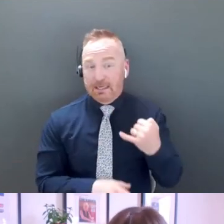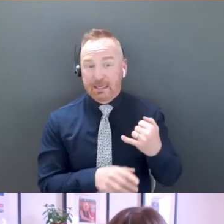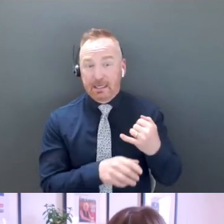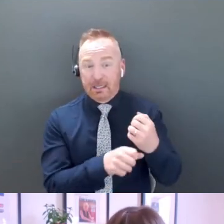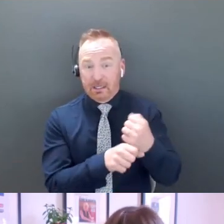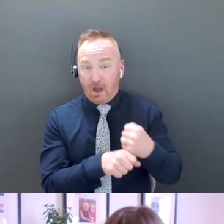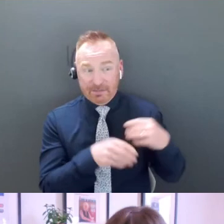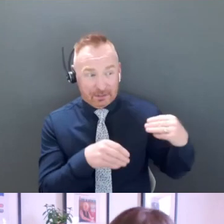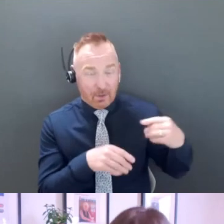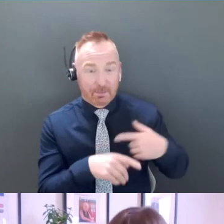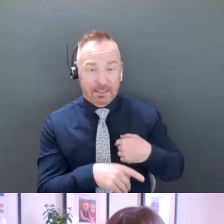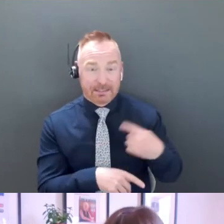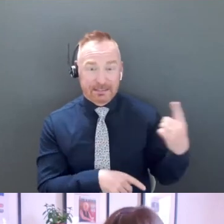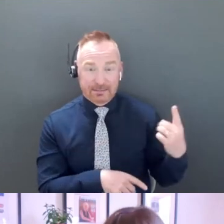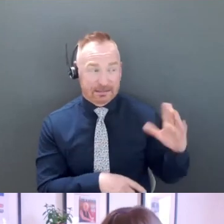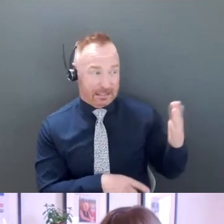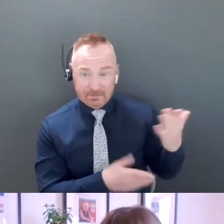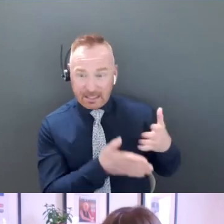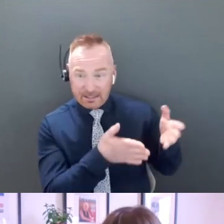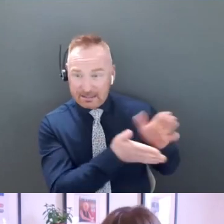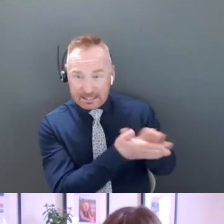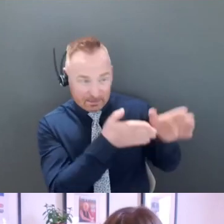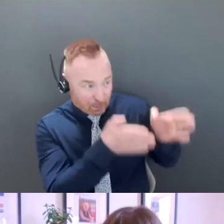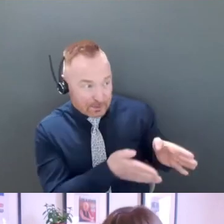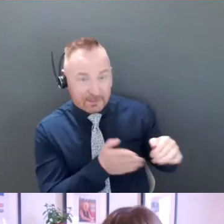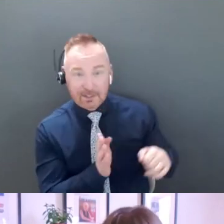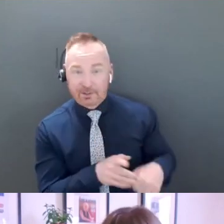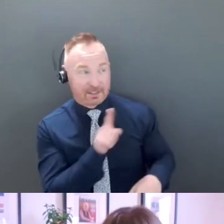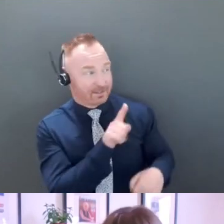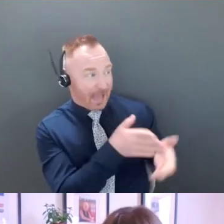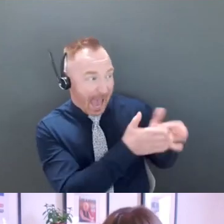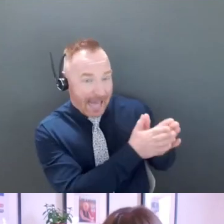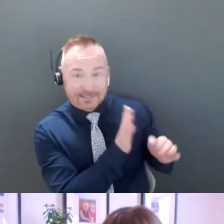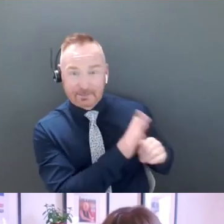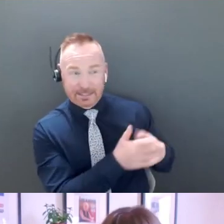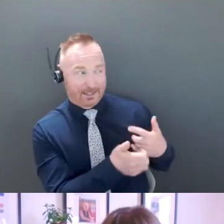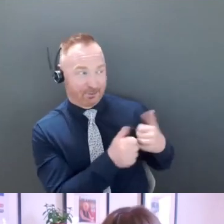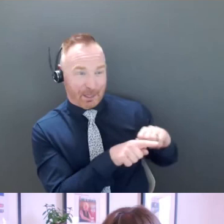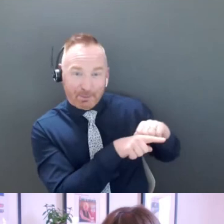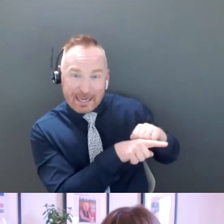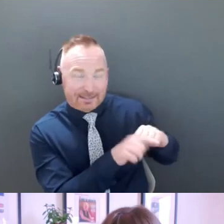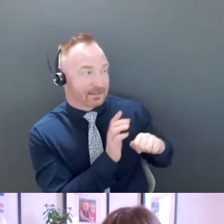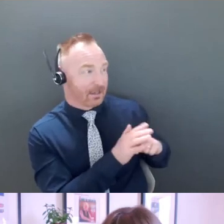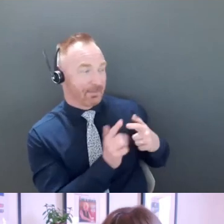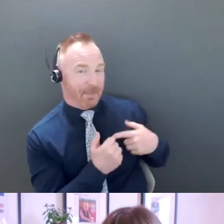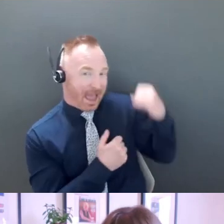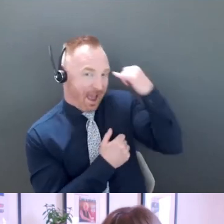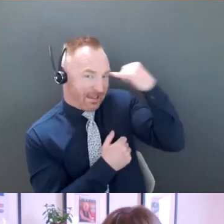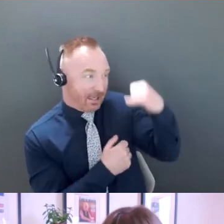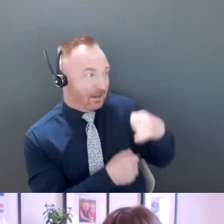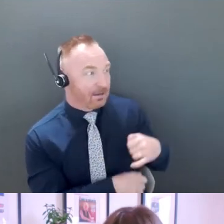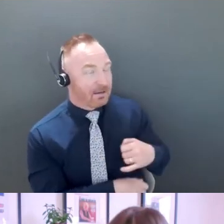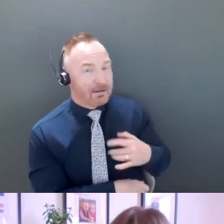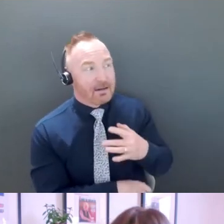like they're nice and you're not going to creep them out, ask them, like, you know, pitch them your, your idea, like, uh, how tech, how